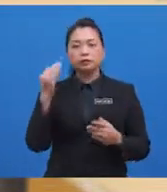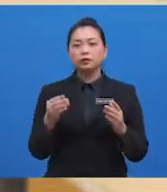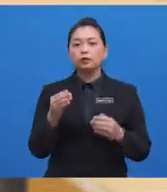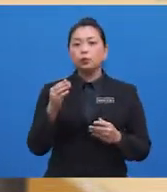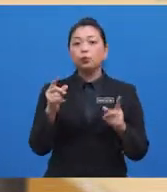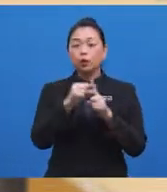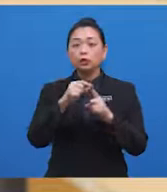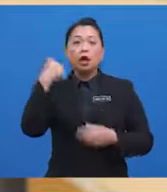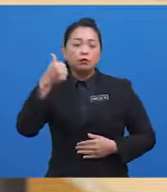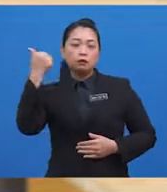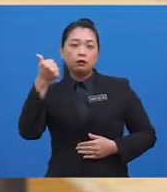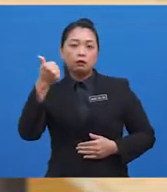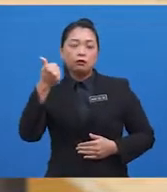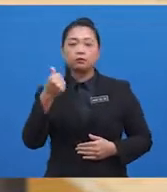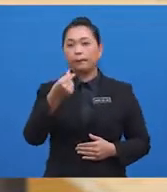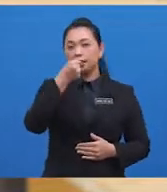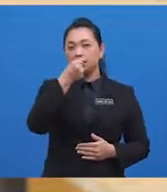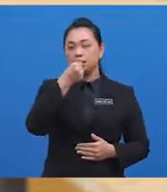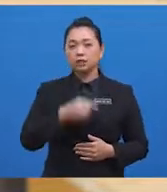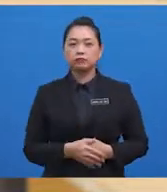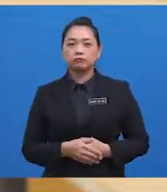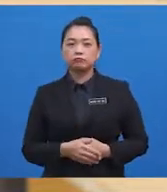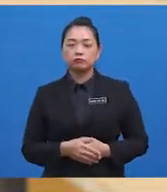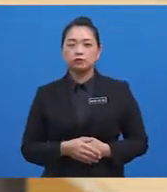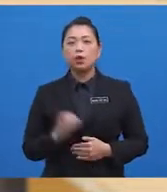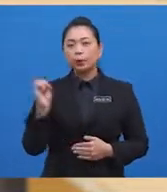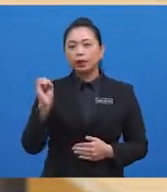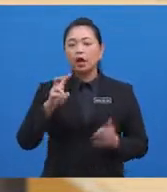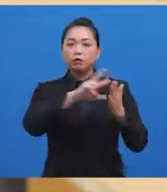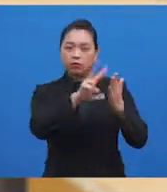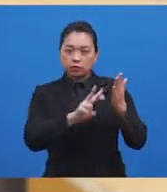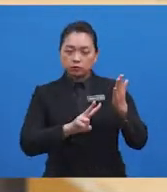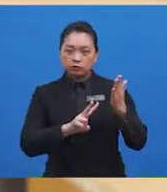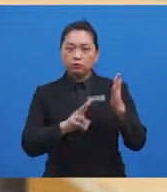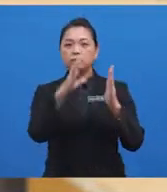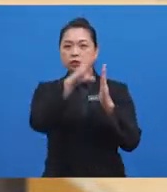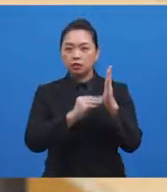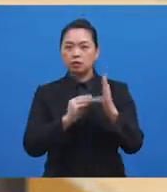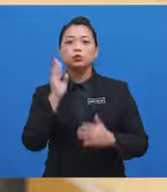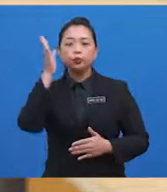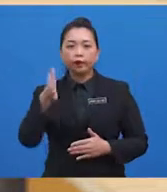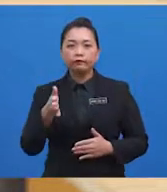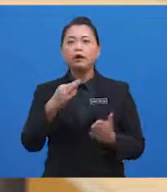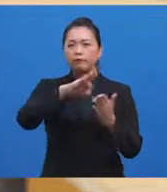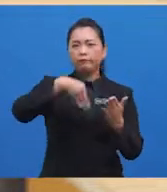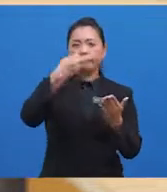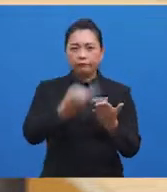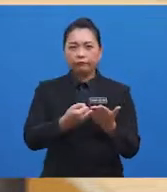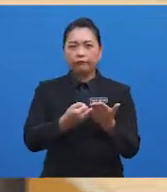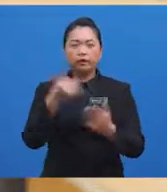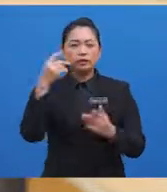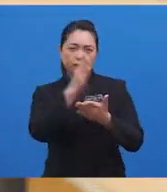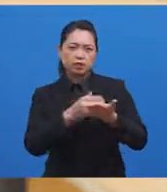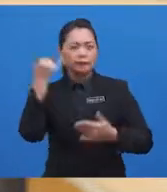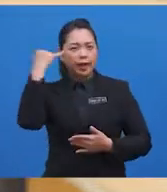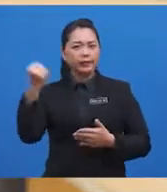syrup, prescription pills and even vape. Without reading the text thoroughly, you would have formed some ideas that these